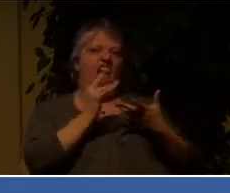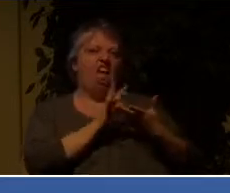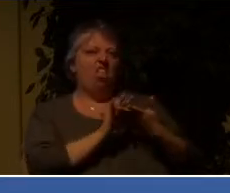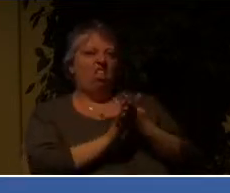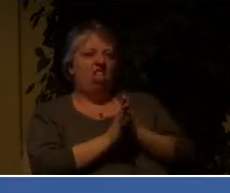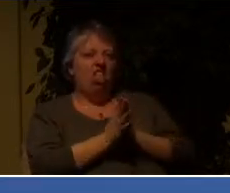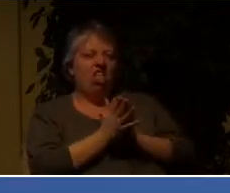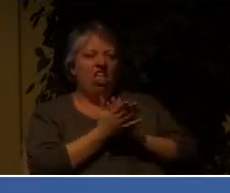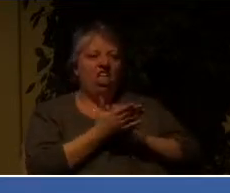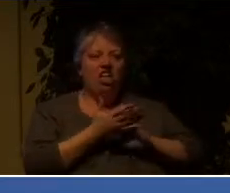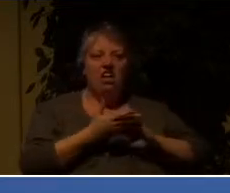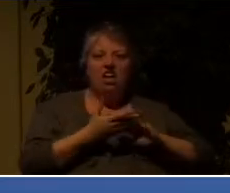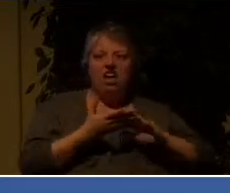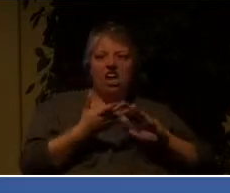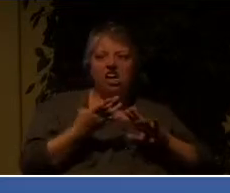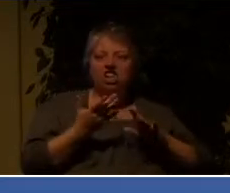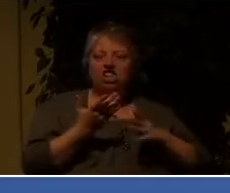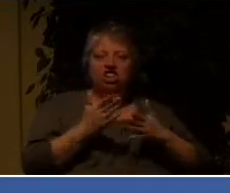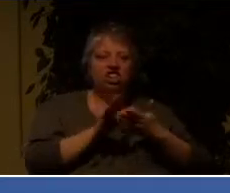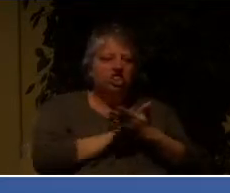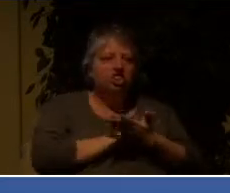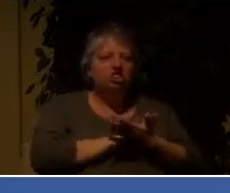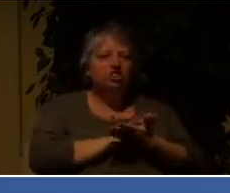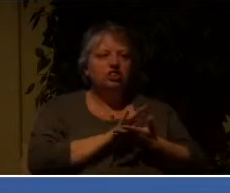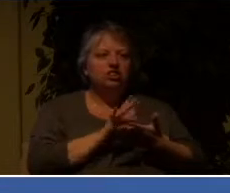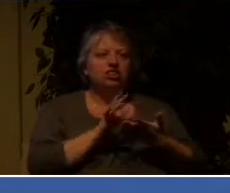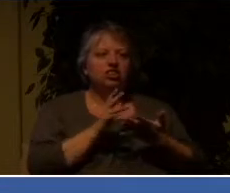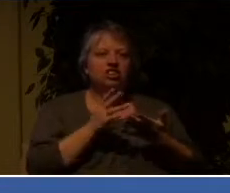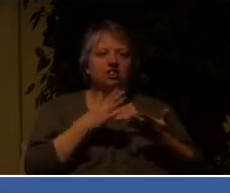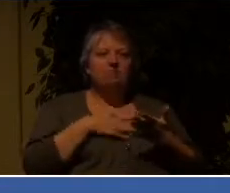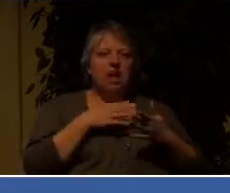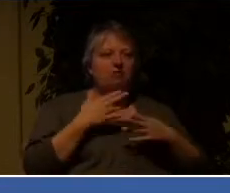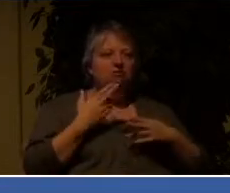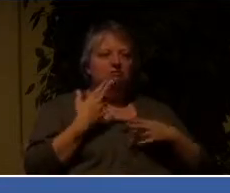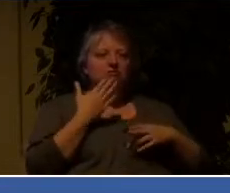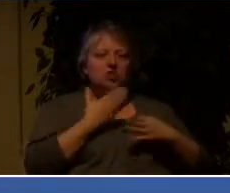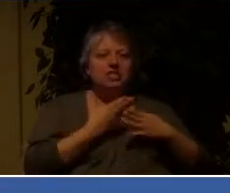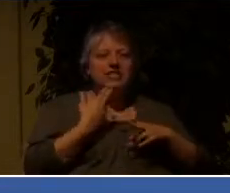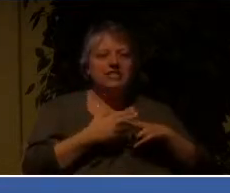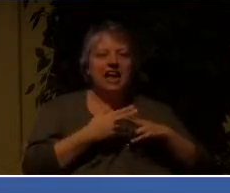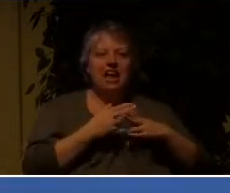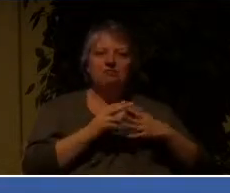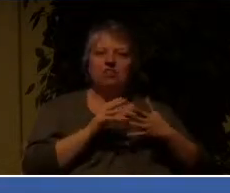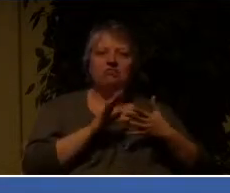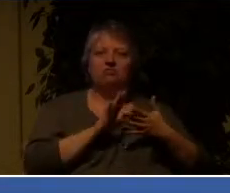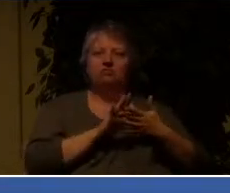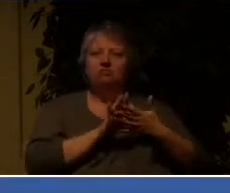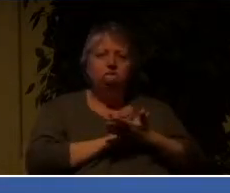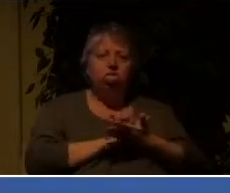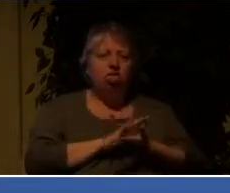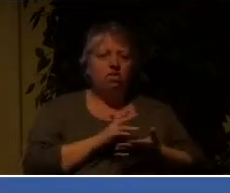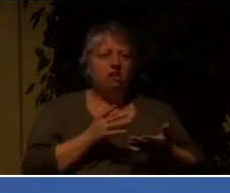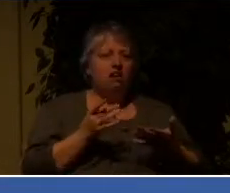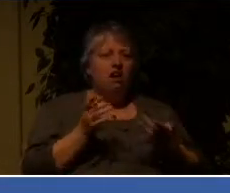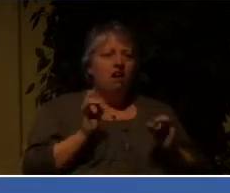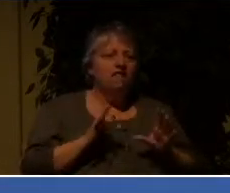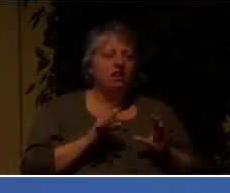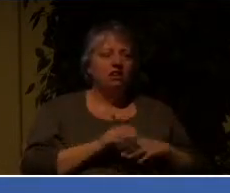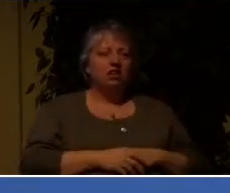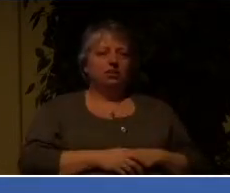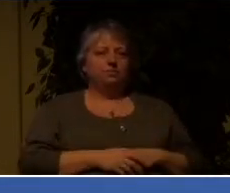us in lifelong bondage. And I said last time, what would happen if next time you come to church, there's somebody sitting in the parking lot